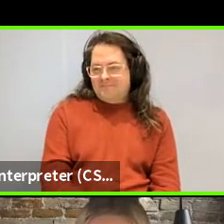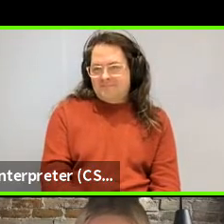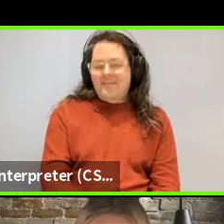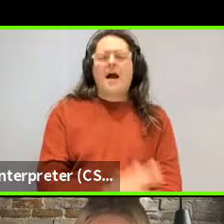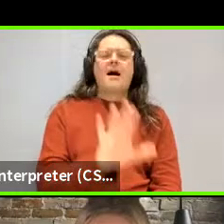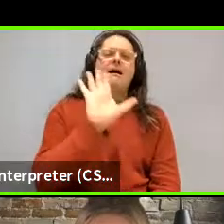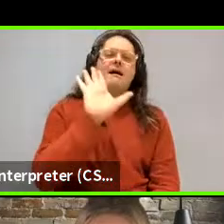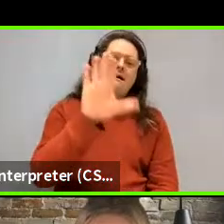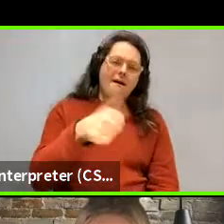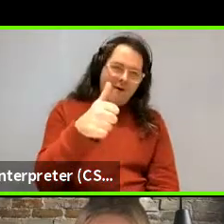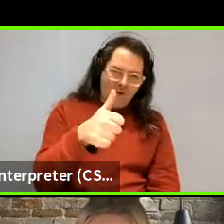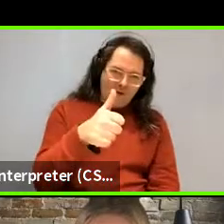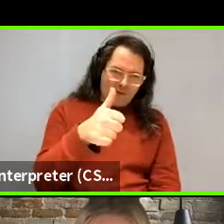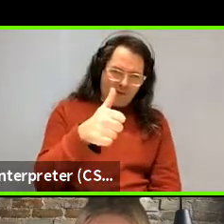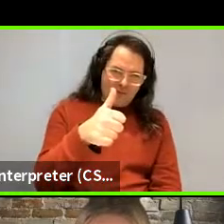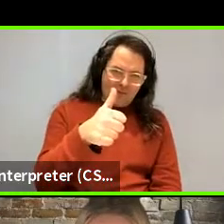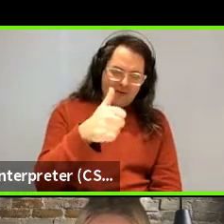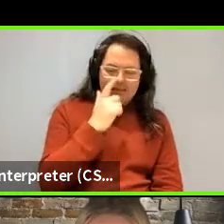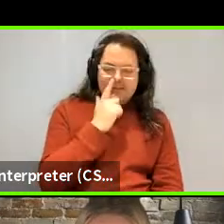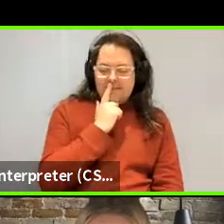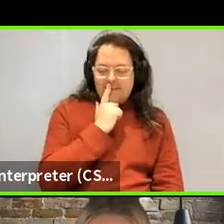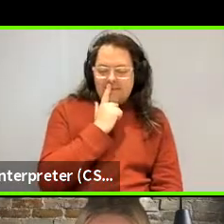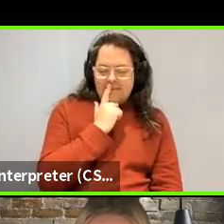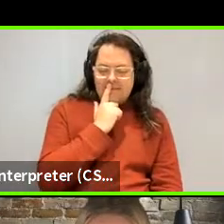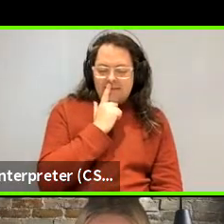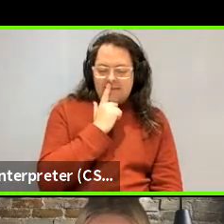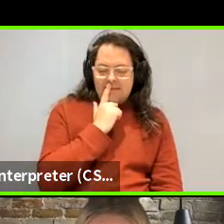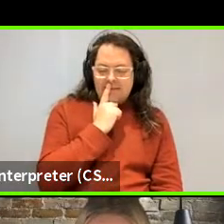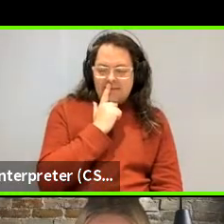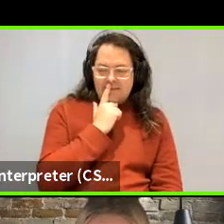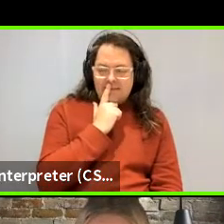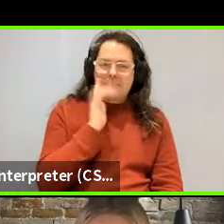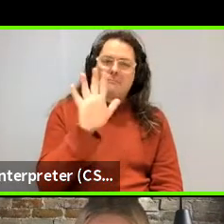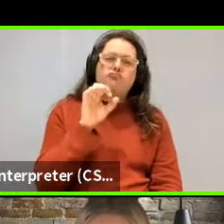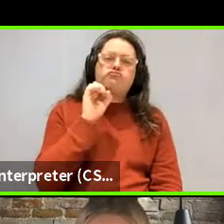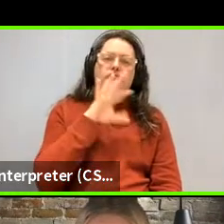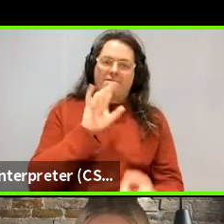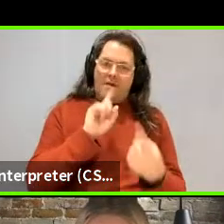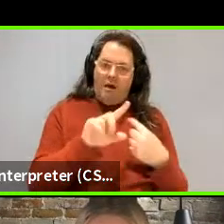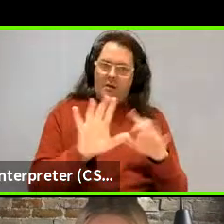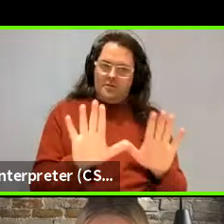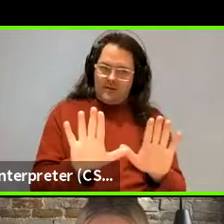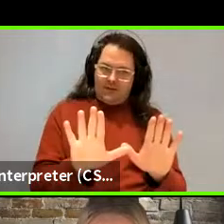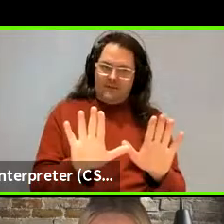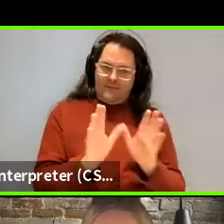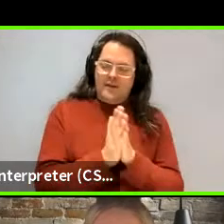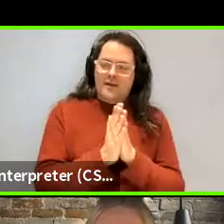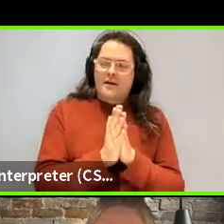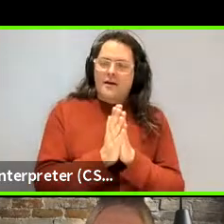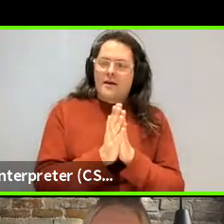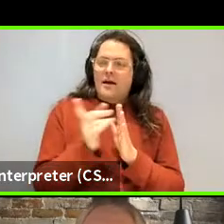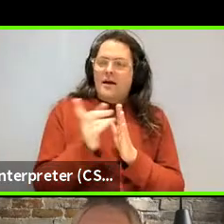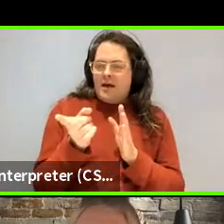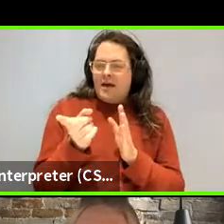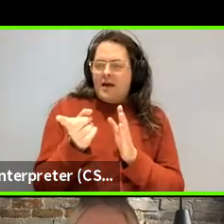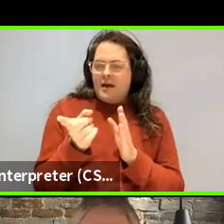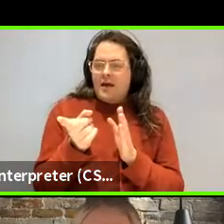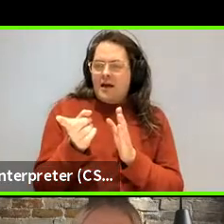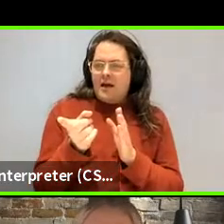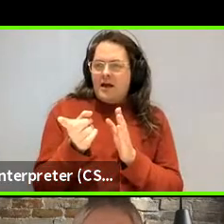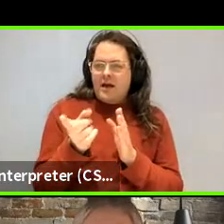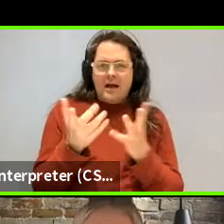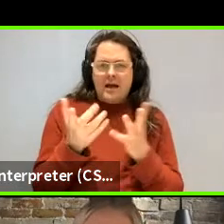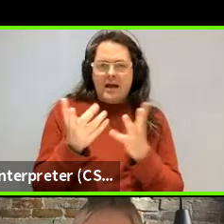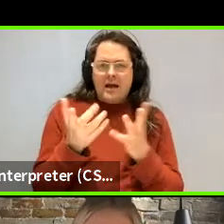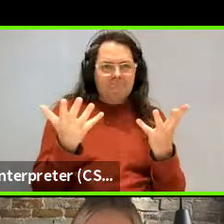Oh, well, I mean, I, I don't, you know, my rough answer for that is, um, there are ways to tell, you know, any